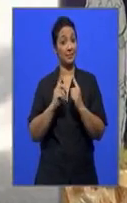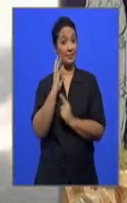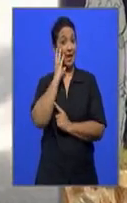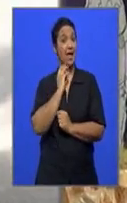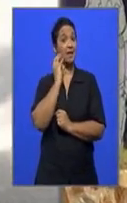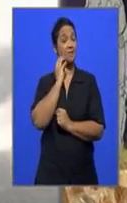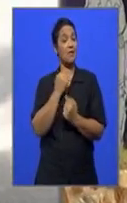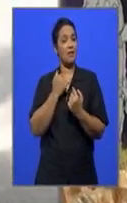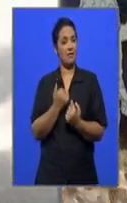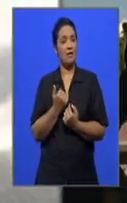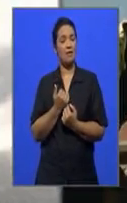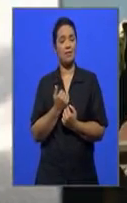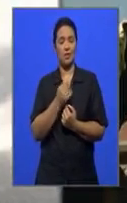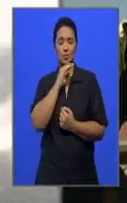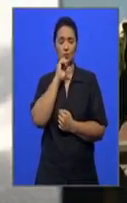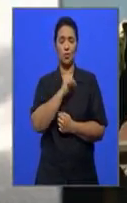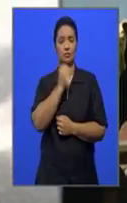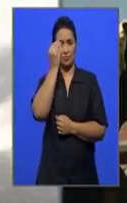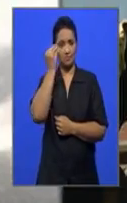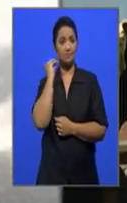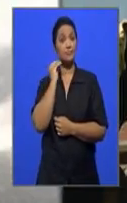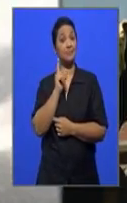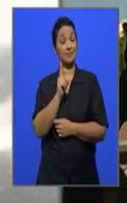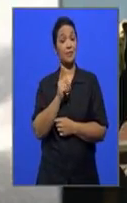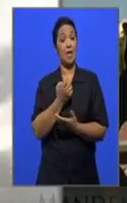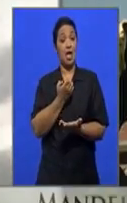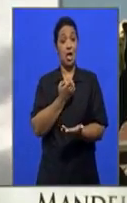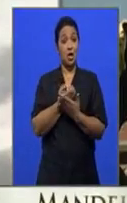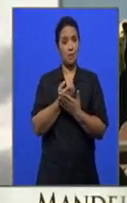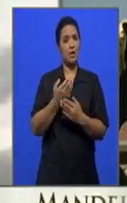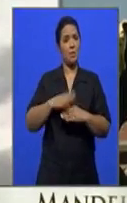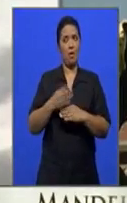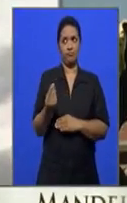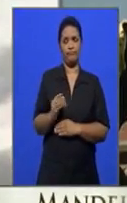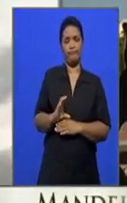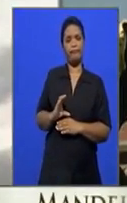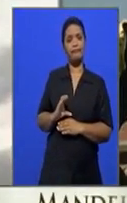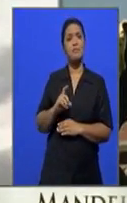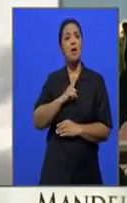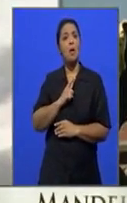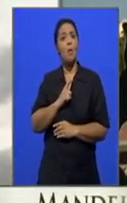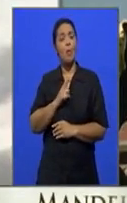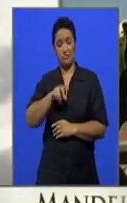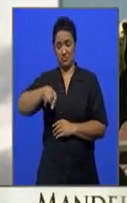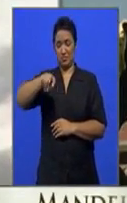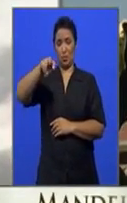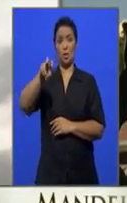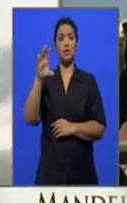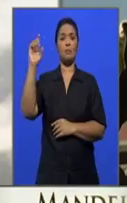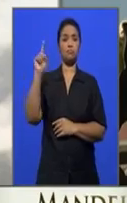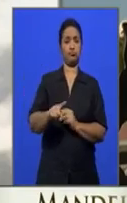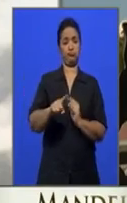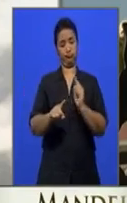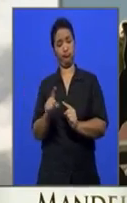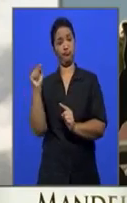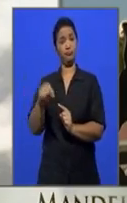promise to be. Actually, it boosts the economy. It also boosts, you know, the numbers, because people come